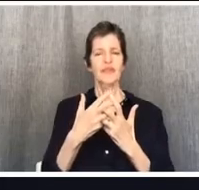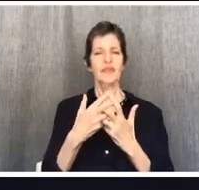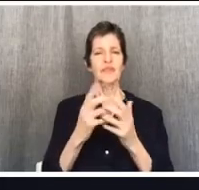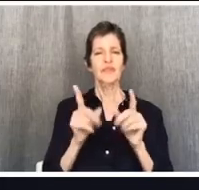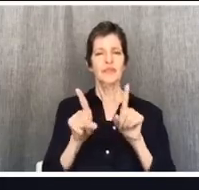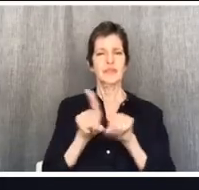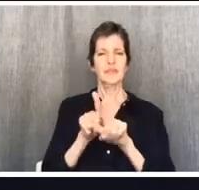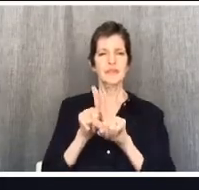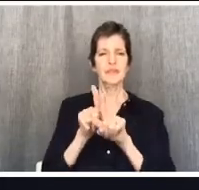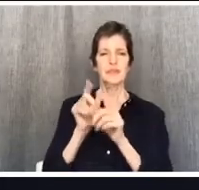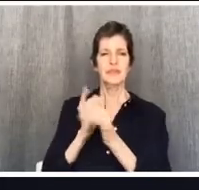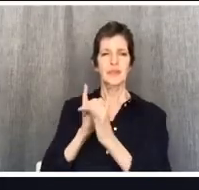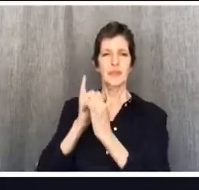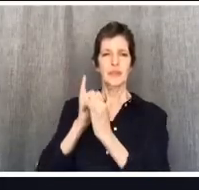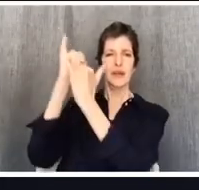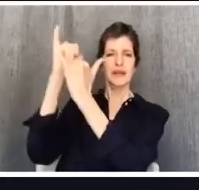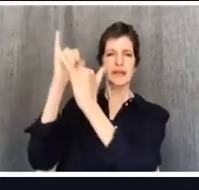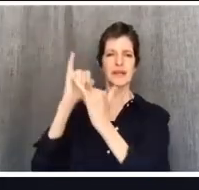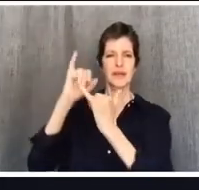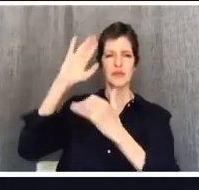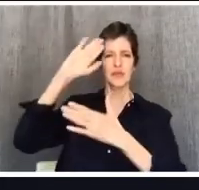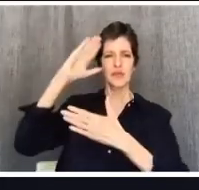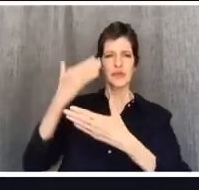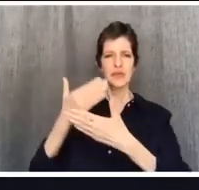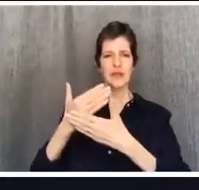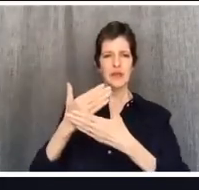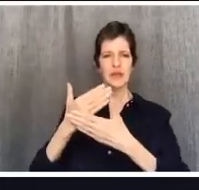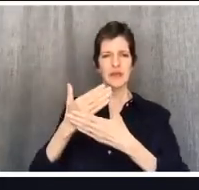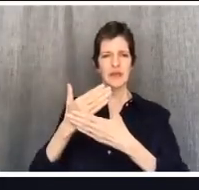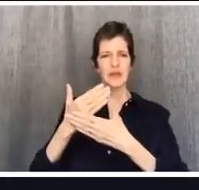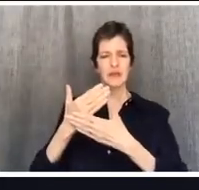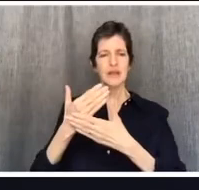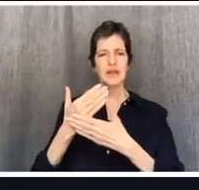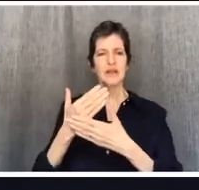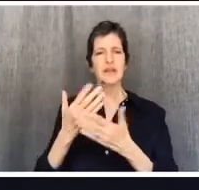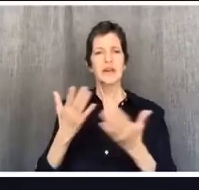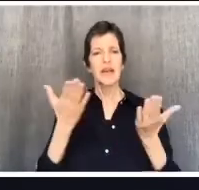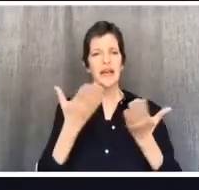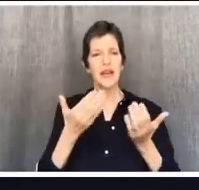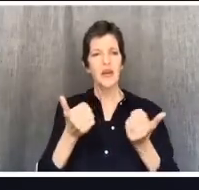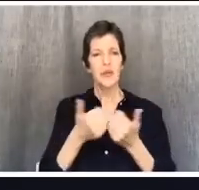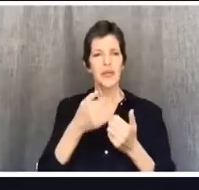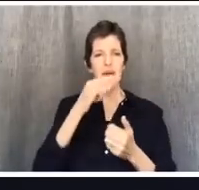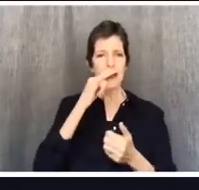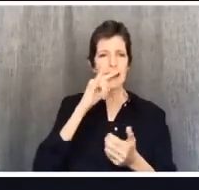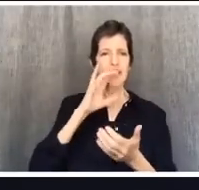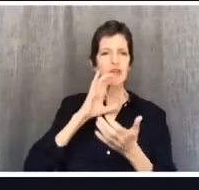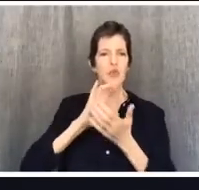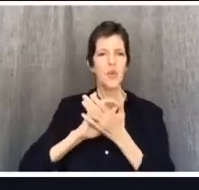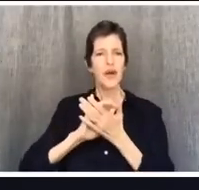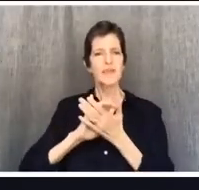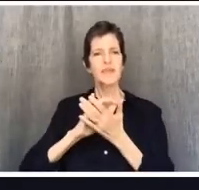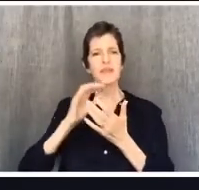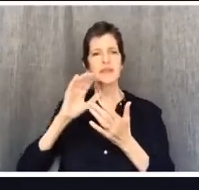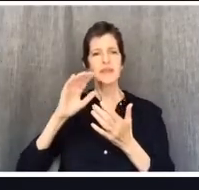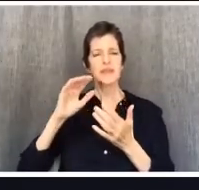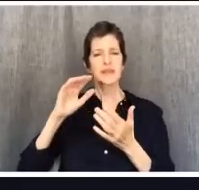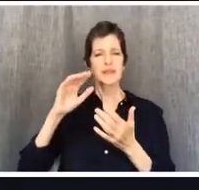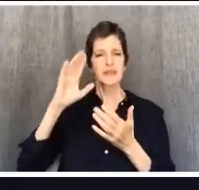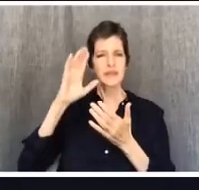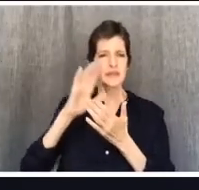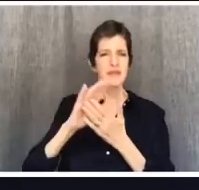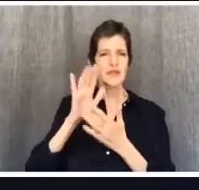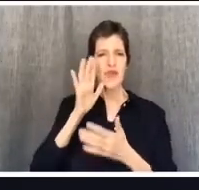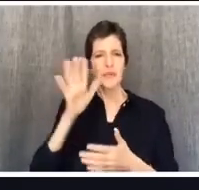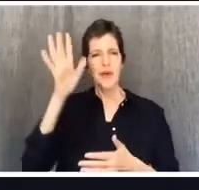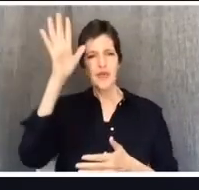That we individually, that we in our homes together now with our kids and with our husbands, with our wives, their sons, our daughters, grandmas and grandpas,